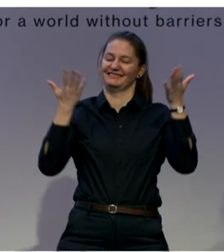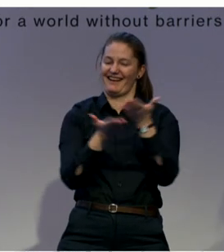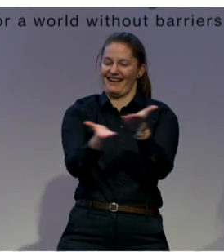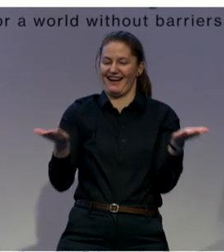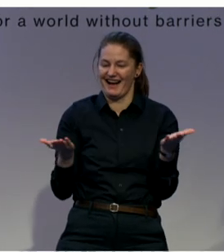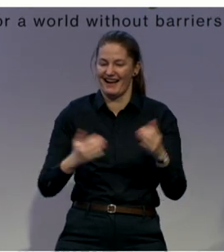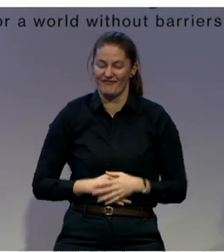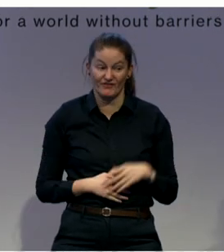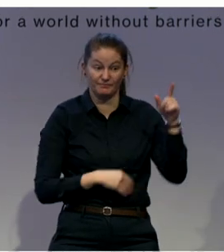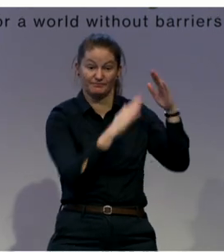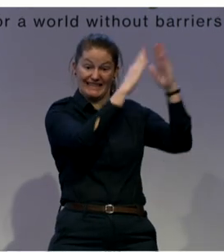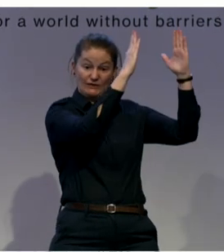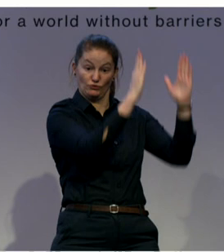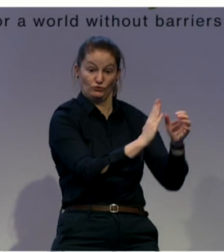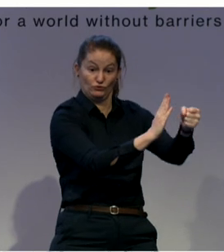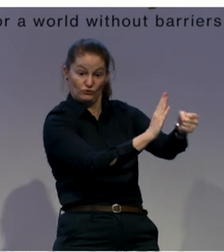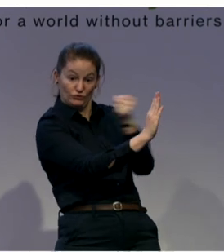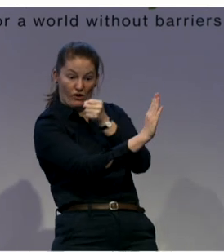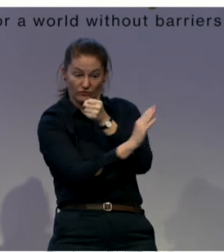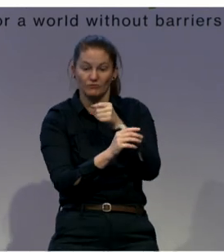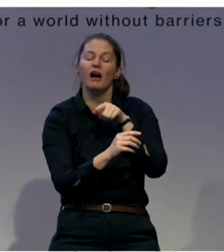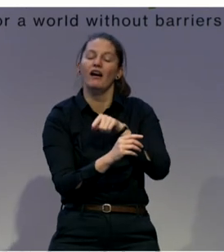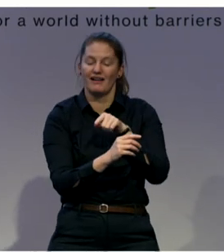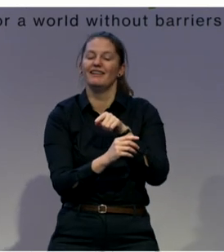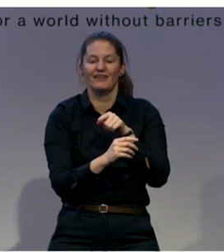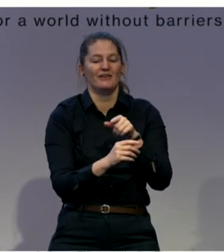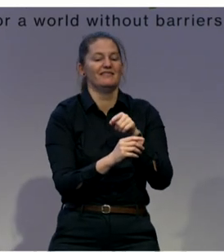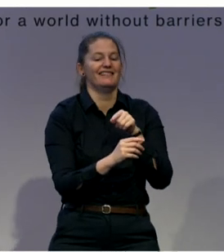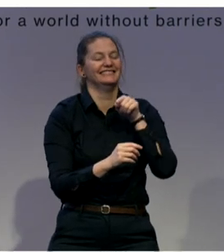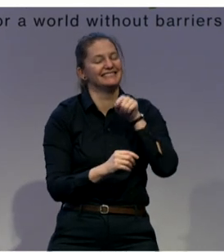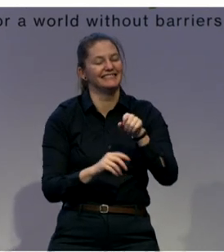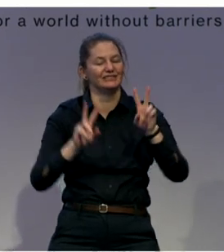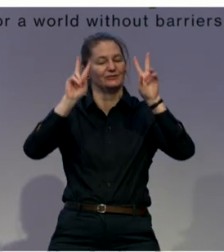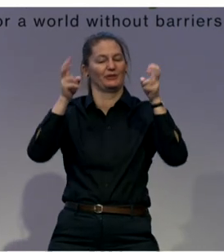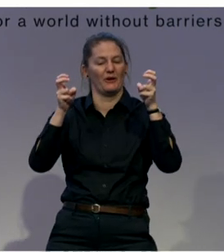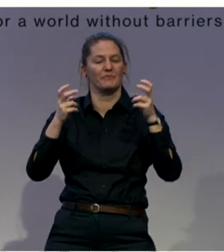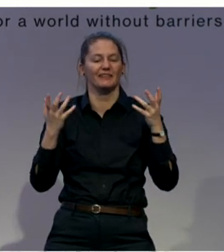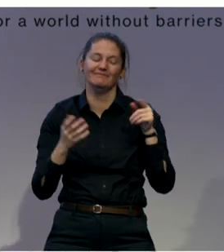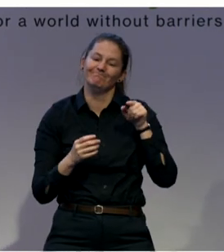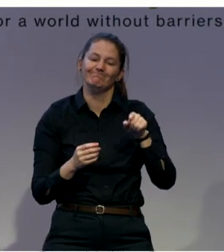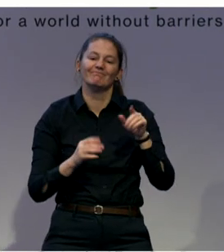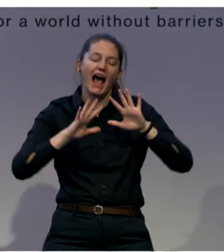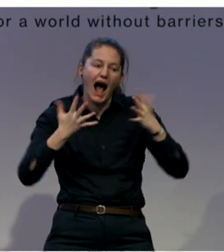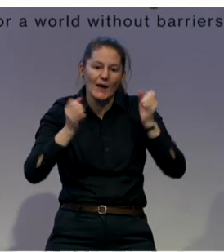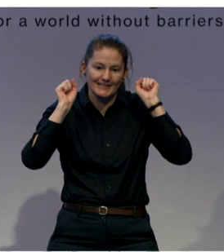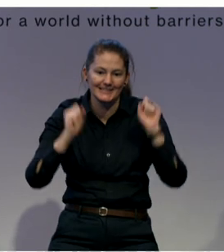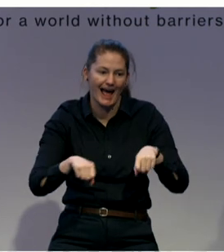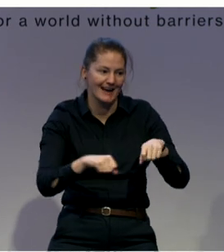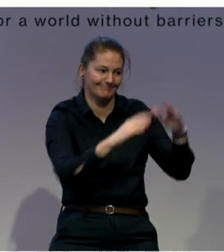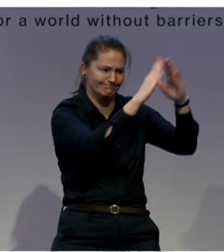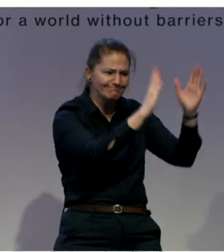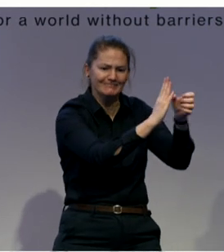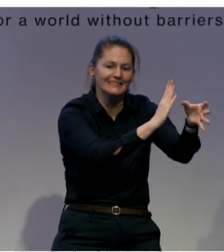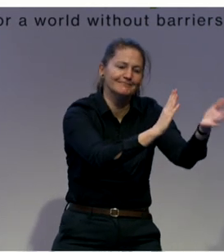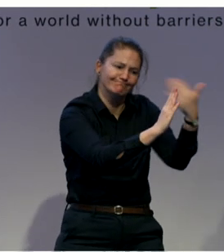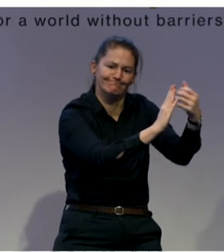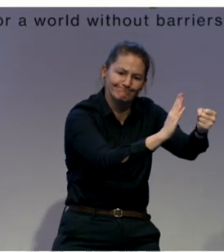working? How can we get people out of institutions back into the community to be able to be in an environment where they can make decisions about